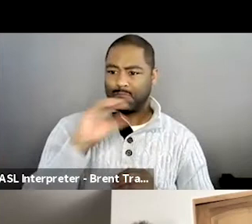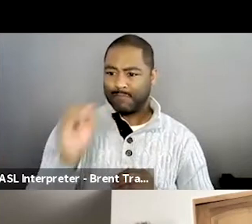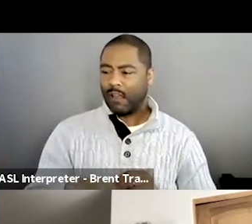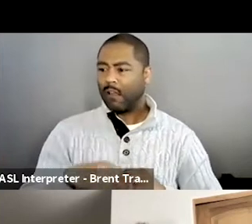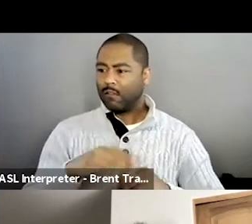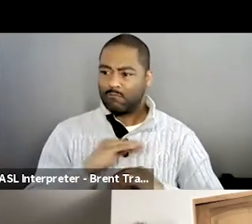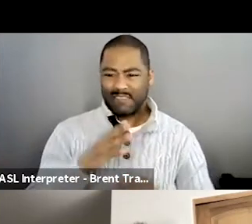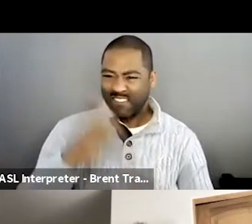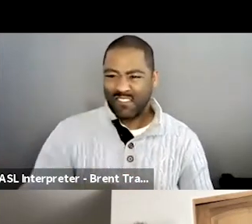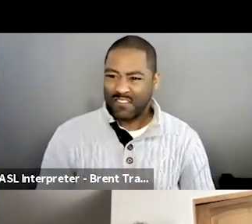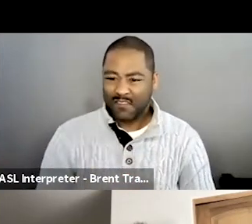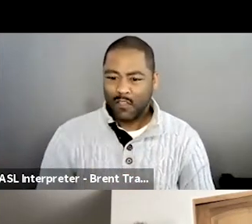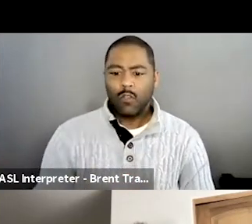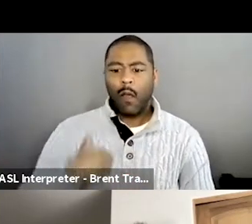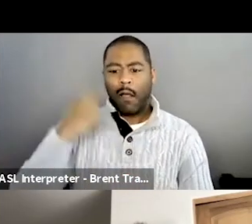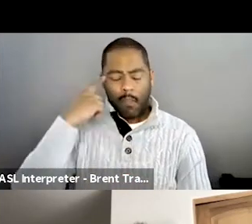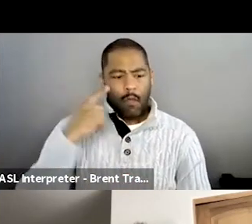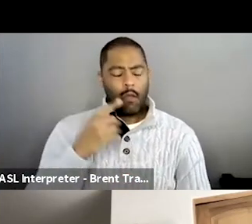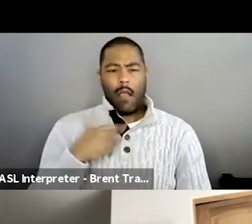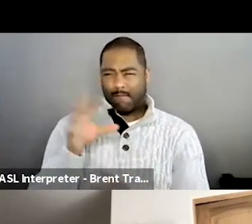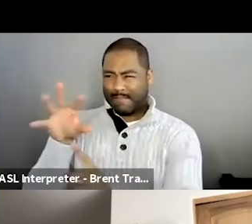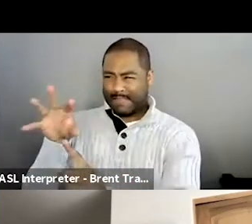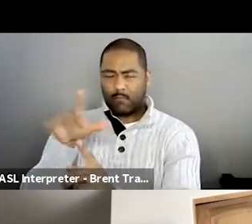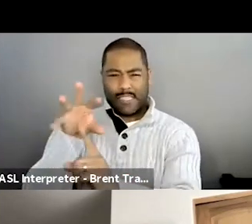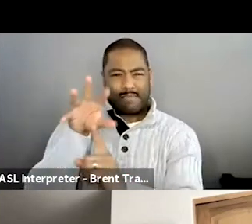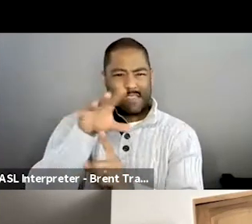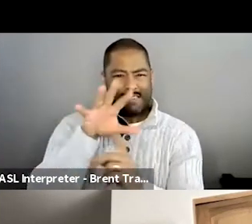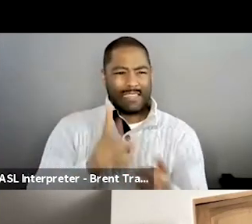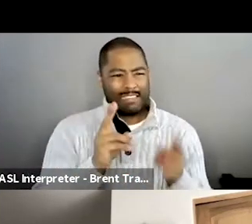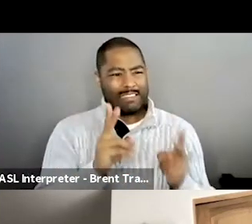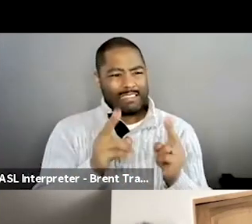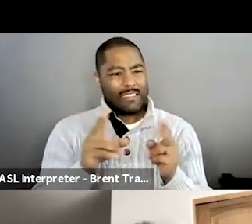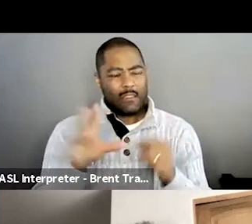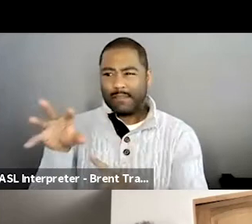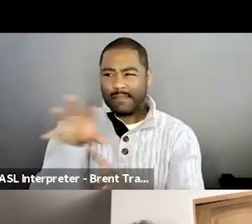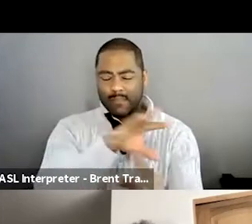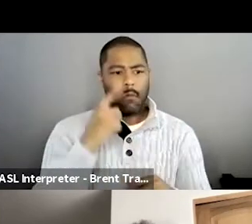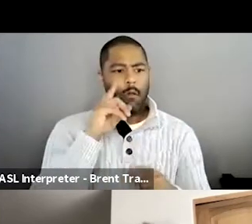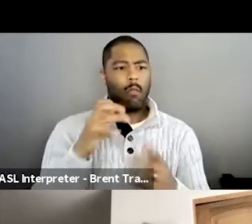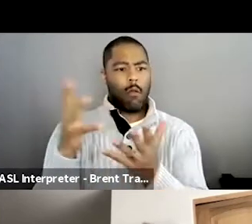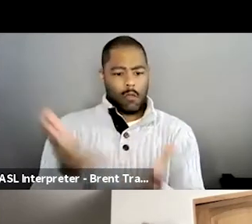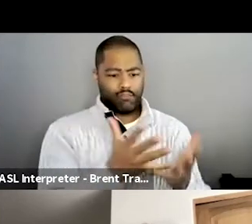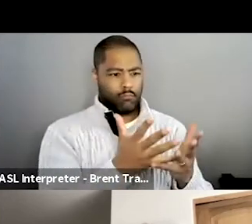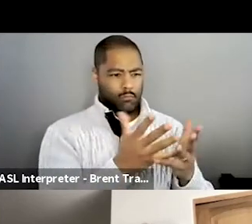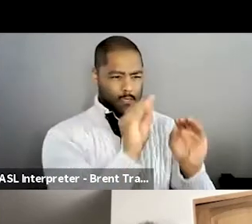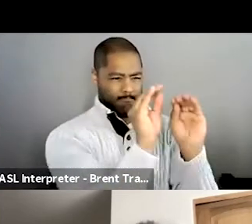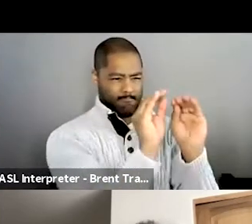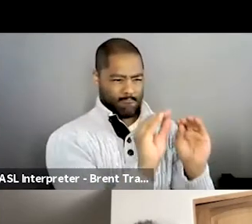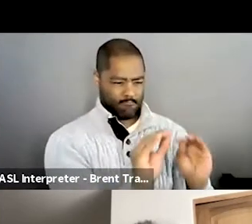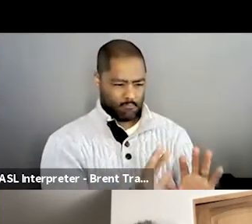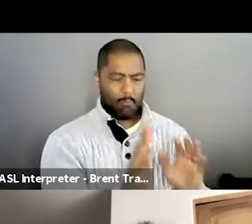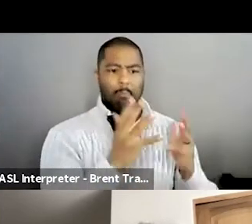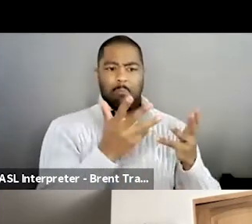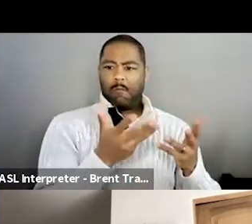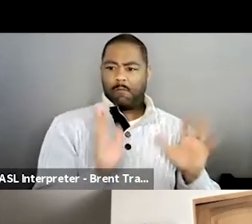of this film with the footage I had. and Brian saw it and Brian kind of, he got me at a time when I was really just, I think just pretty burnt